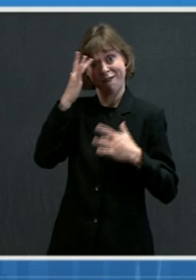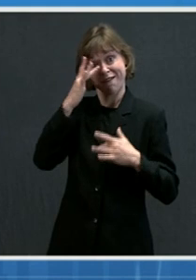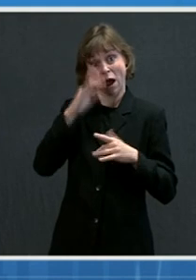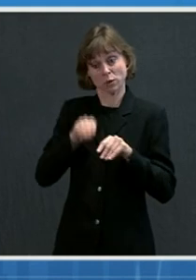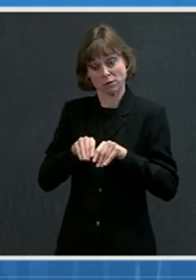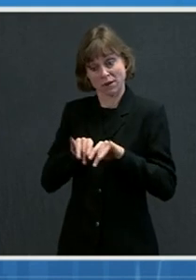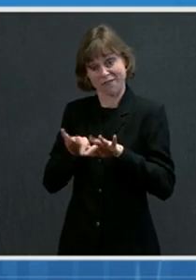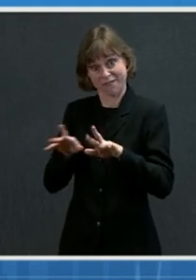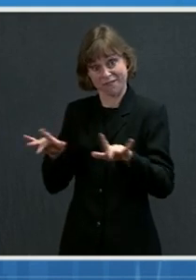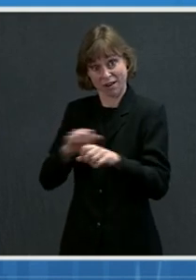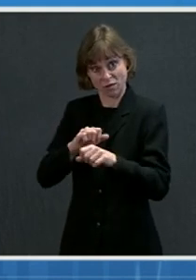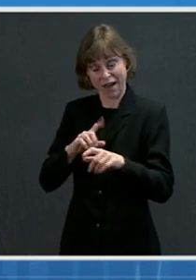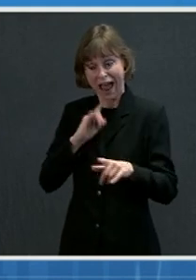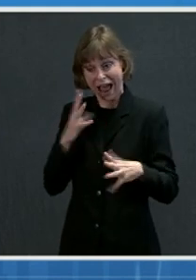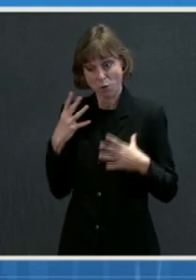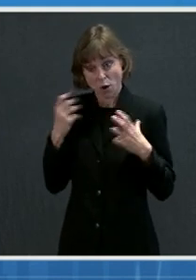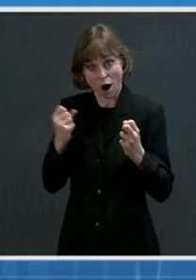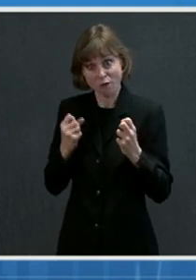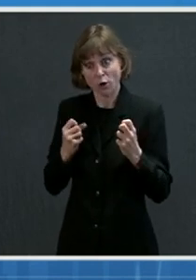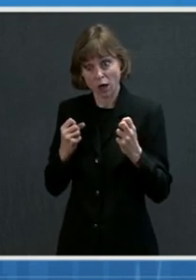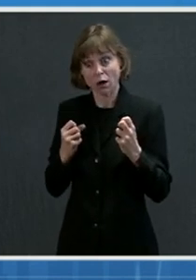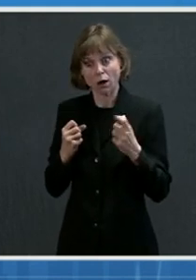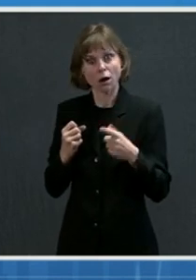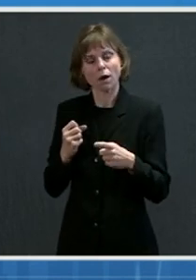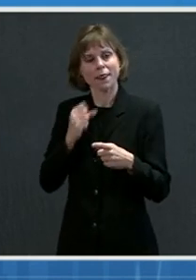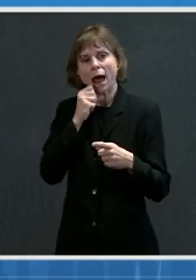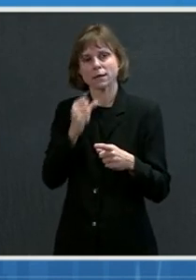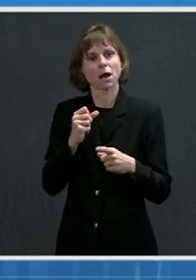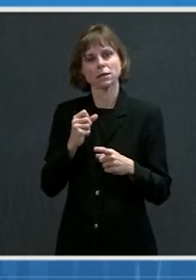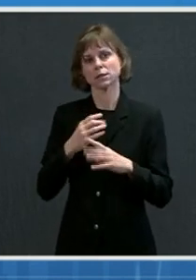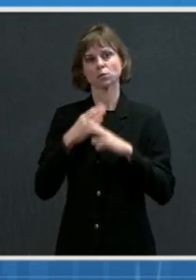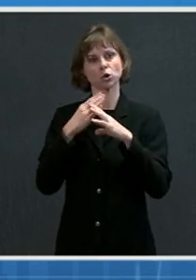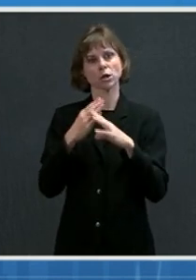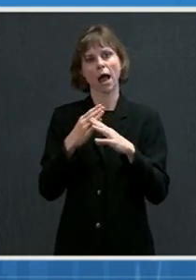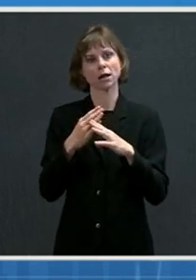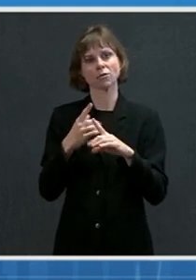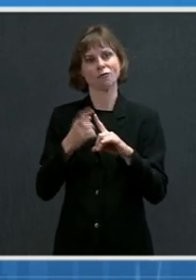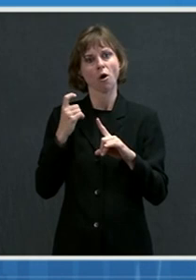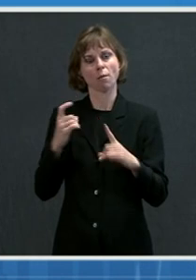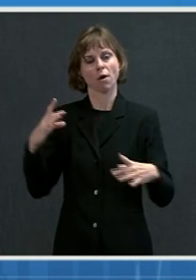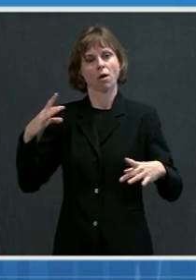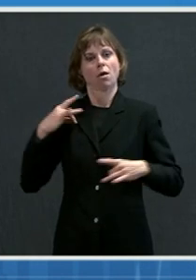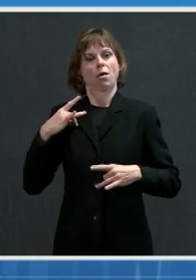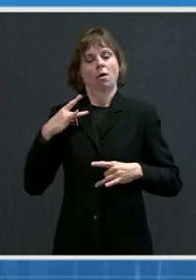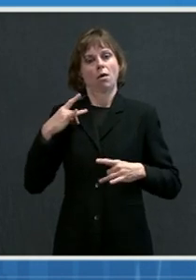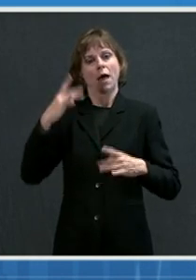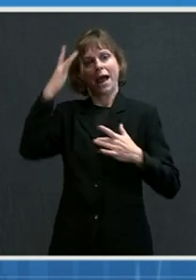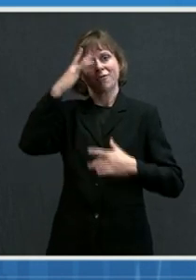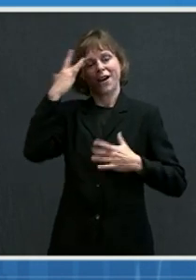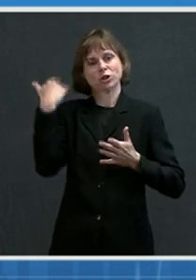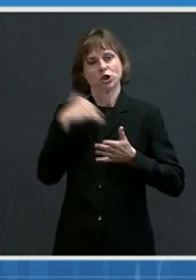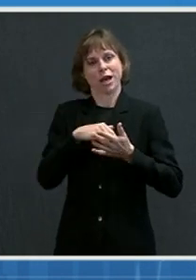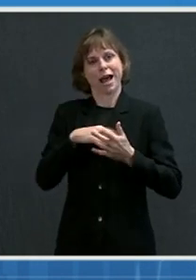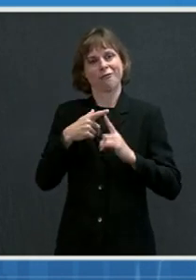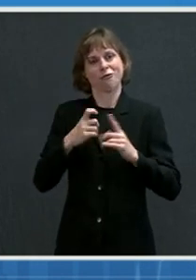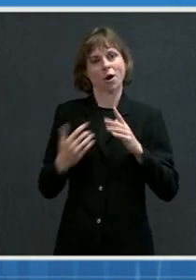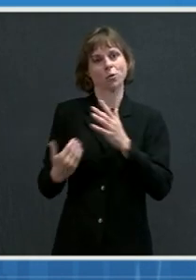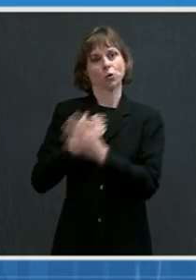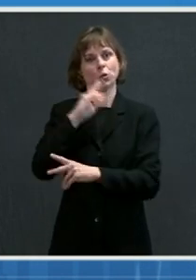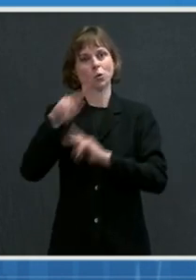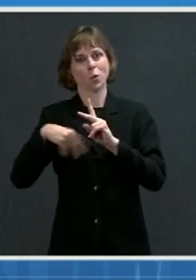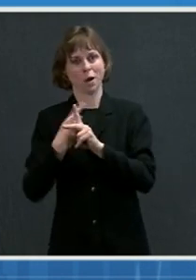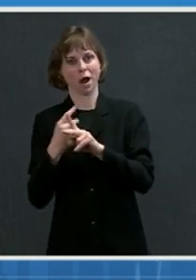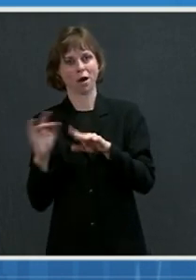that virus does not in fact protect you against reinfection from the circulating variant in Brazil.